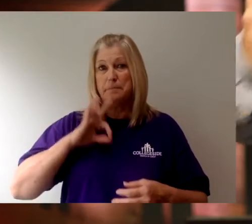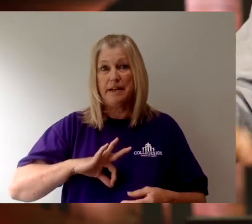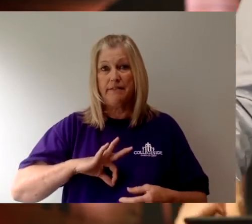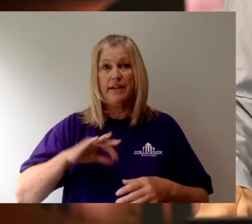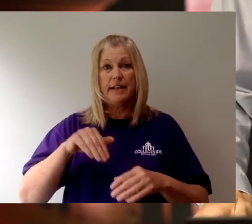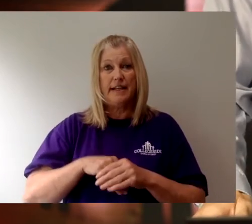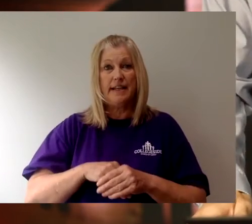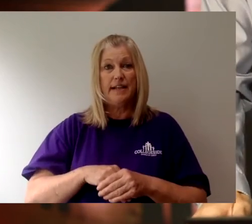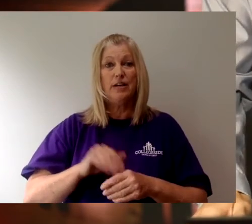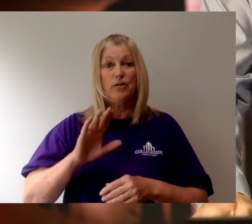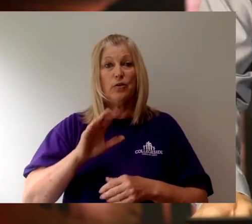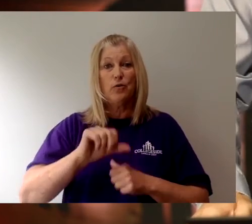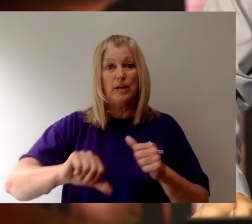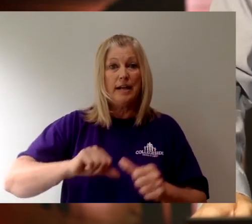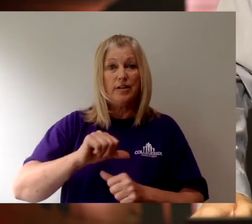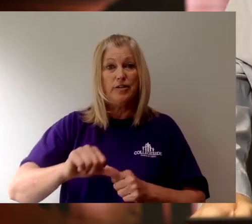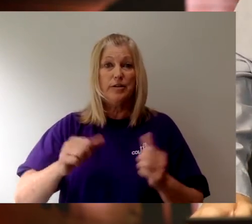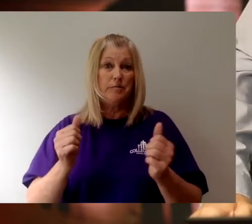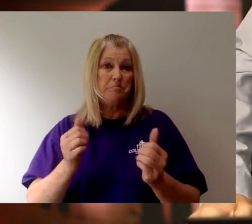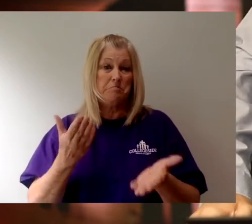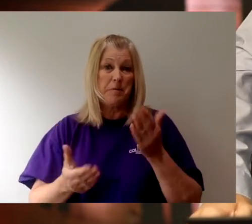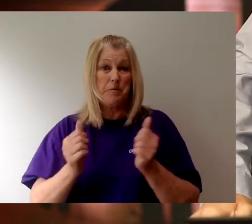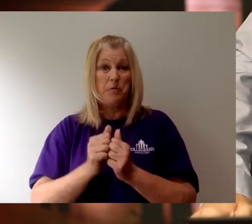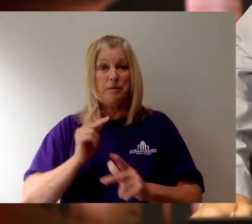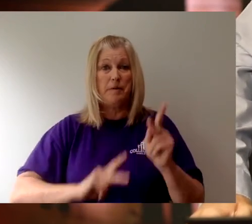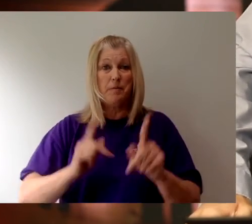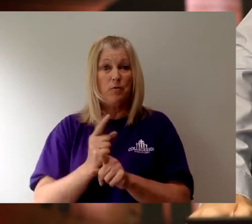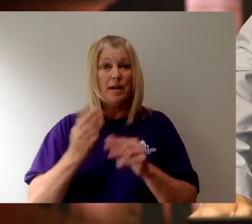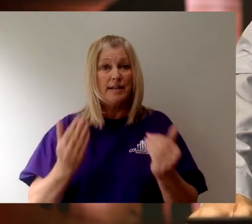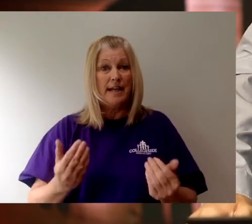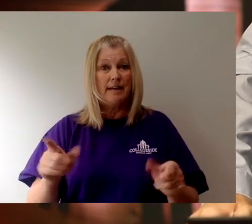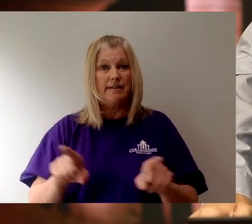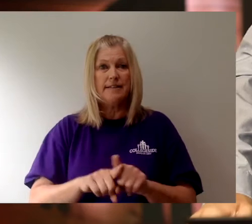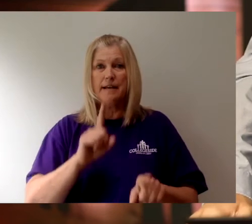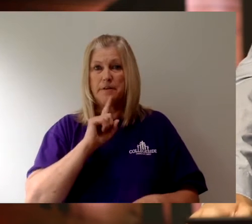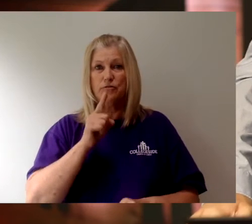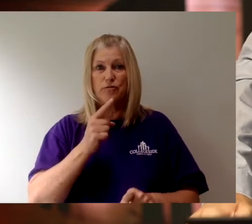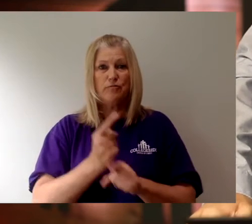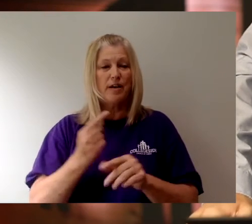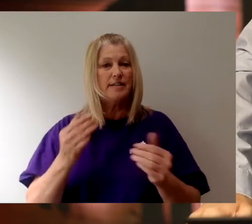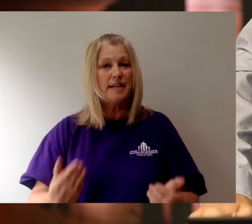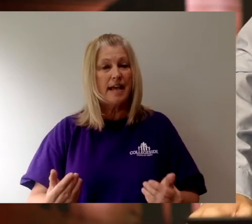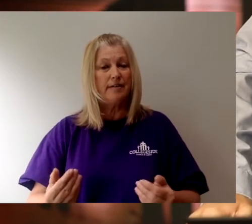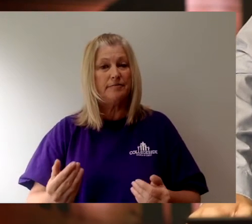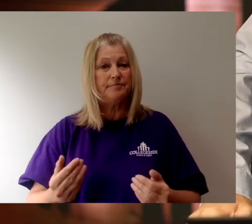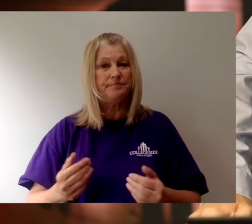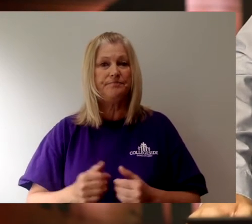Maybe with the people you're with right now. Same is true for this. They are chosen